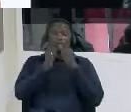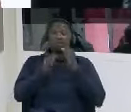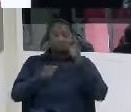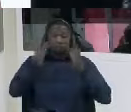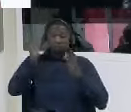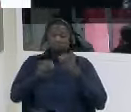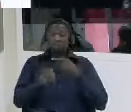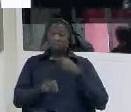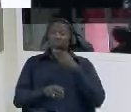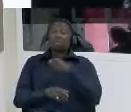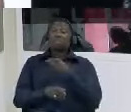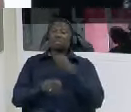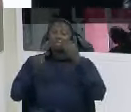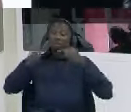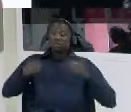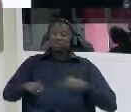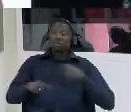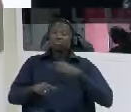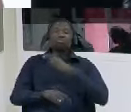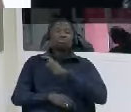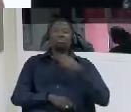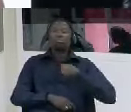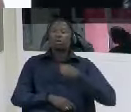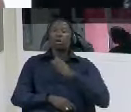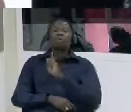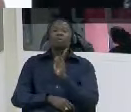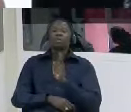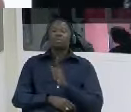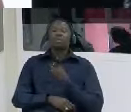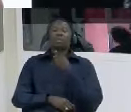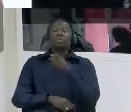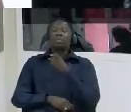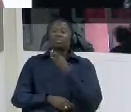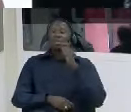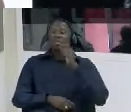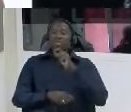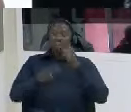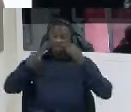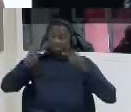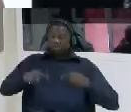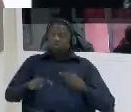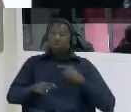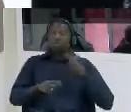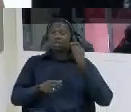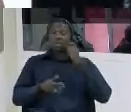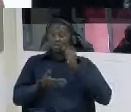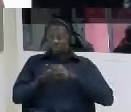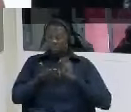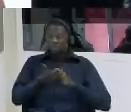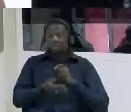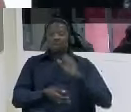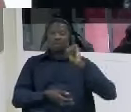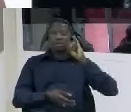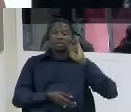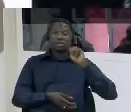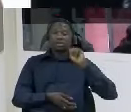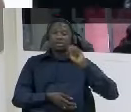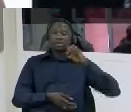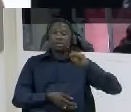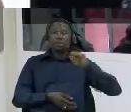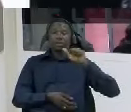was not my statement the statement was written by ismail jamme and forced me to sign it